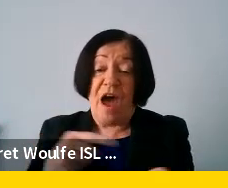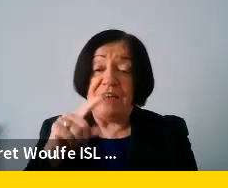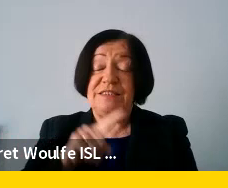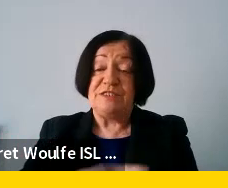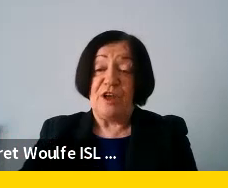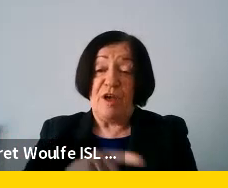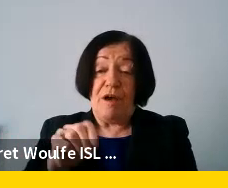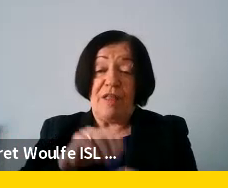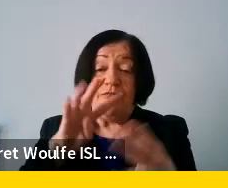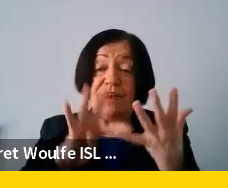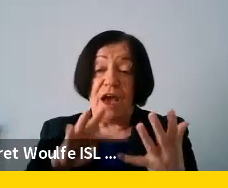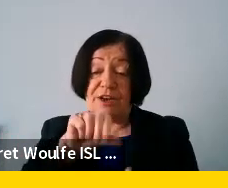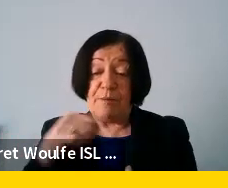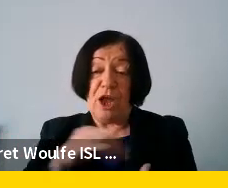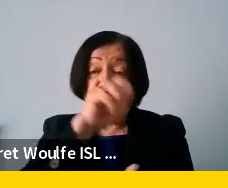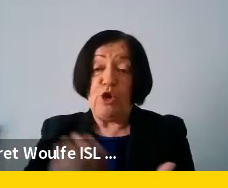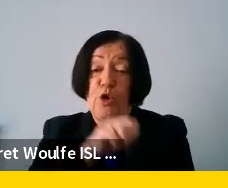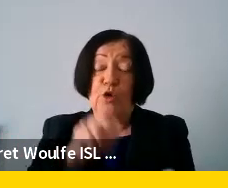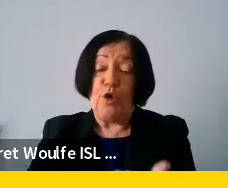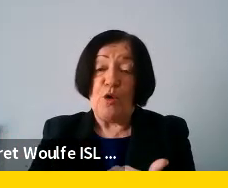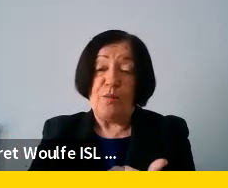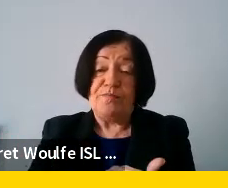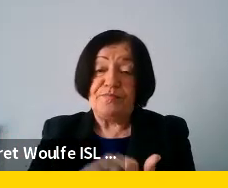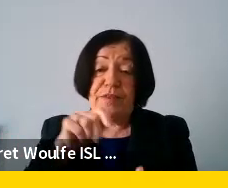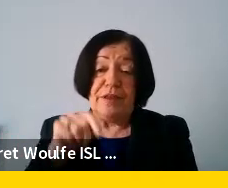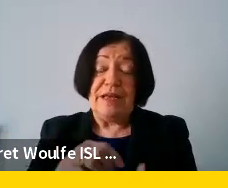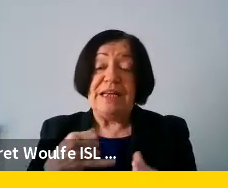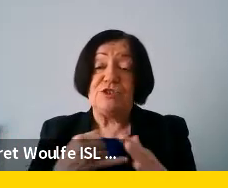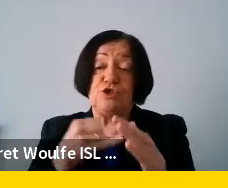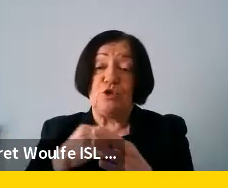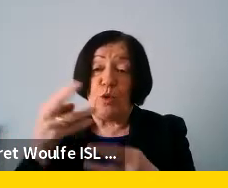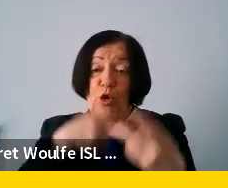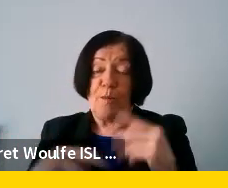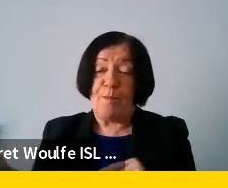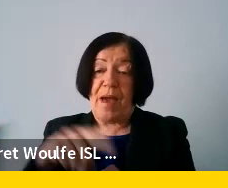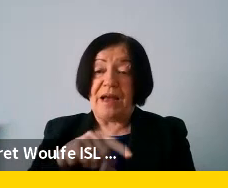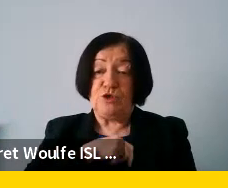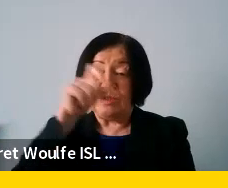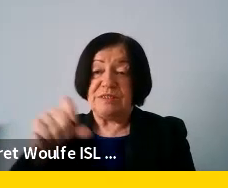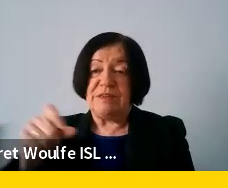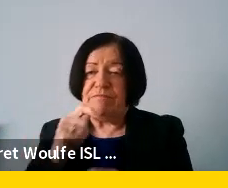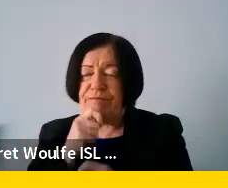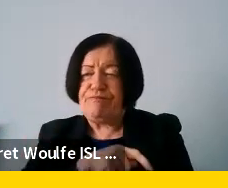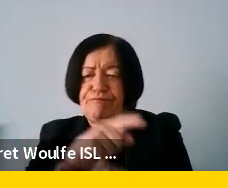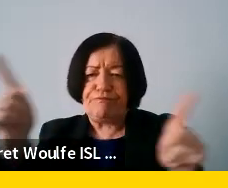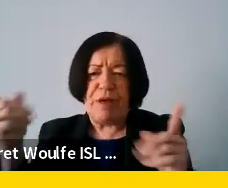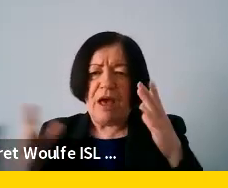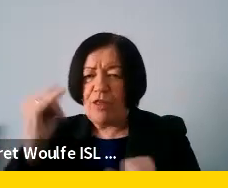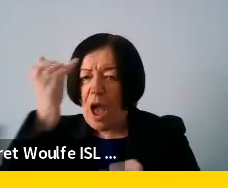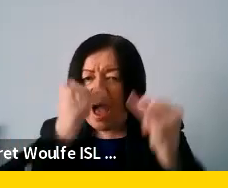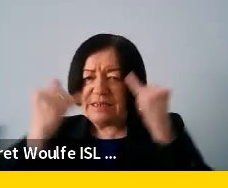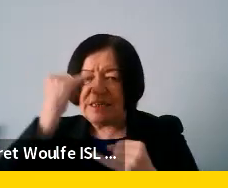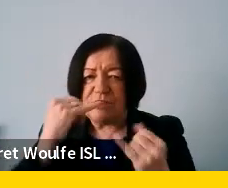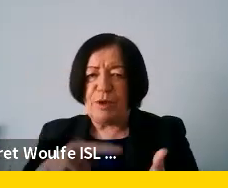on the 9th of may europe's day the uh the institutions will come back to citizens to tell them how their ideas will be